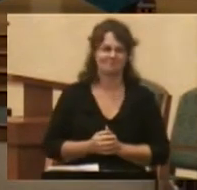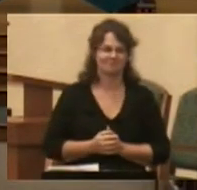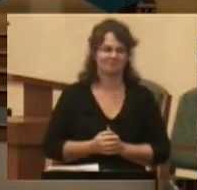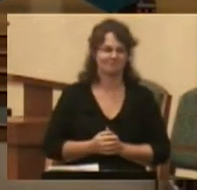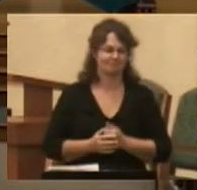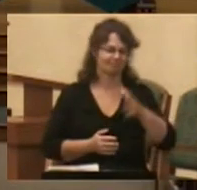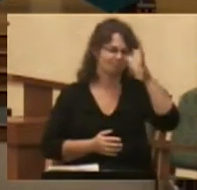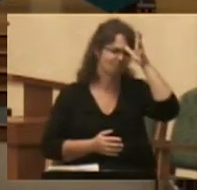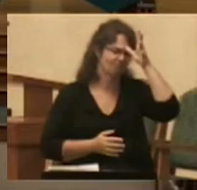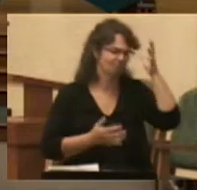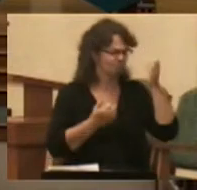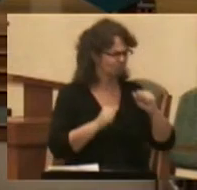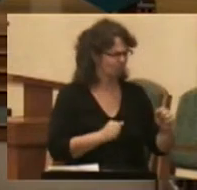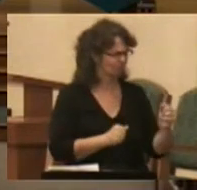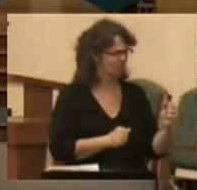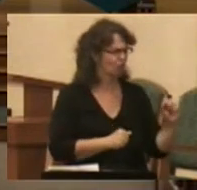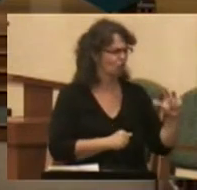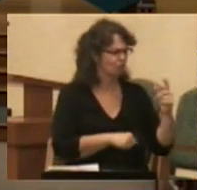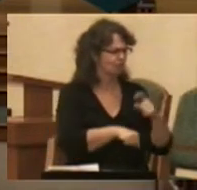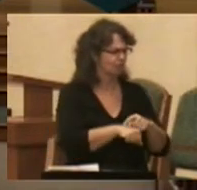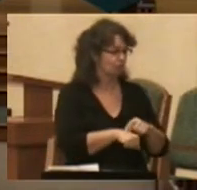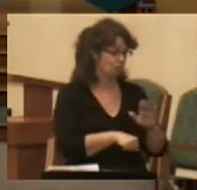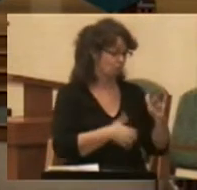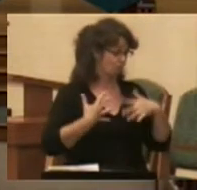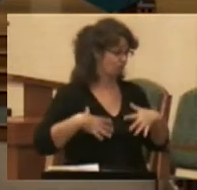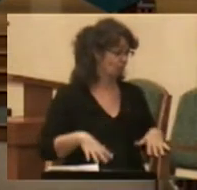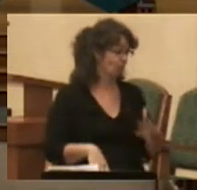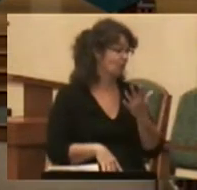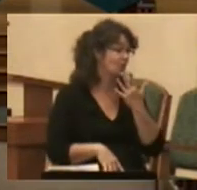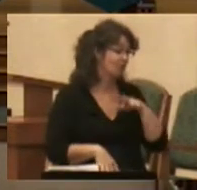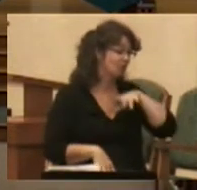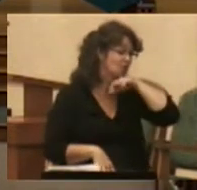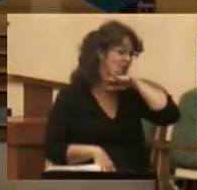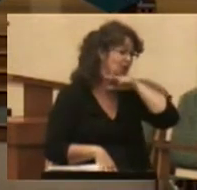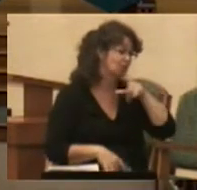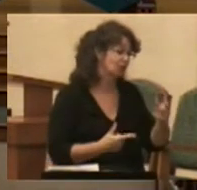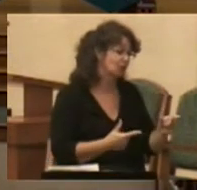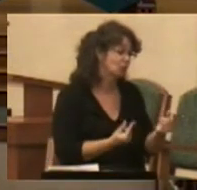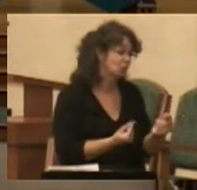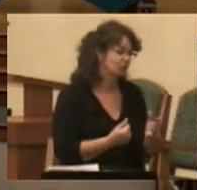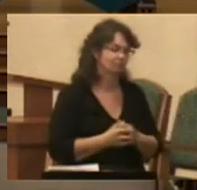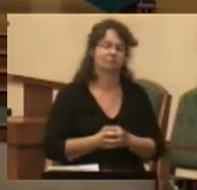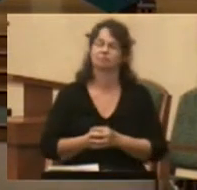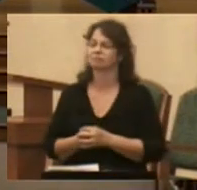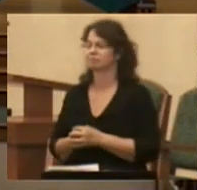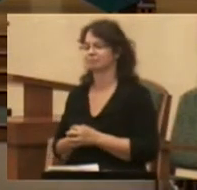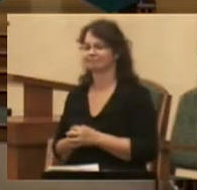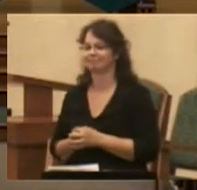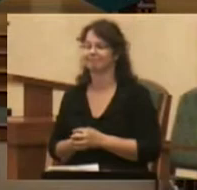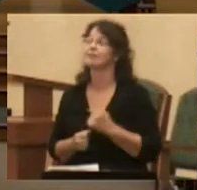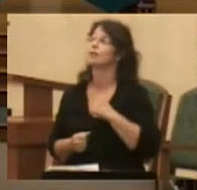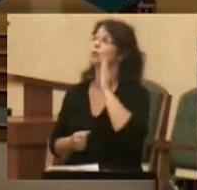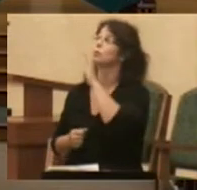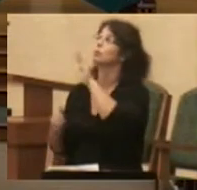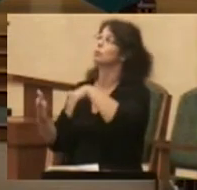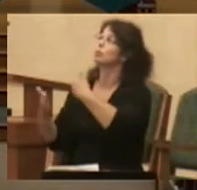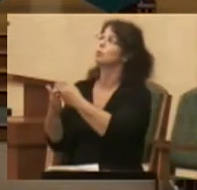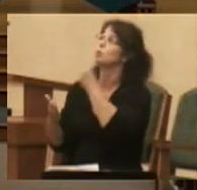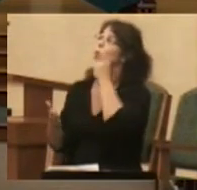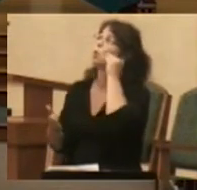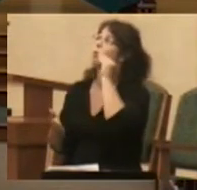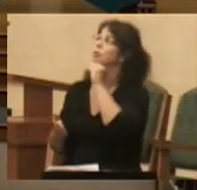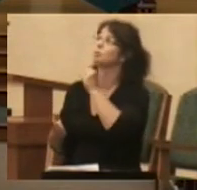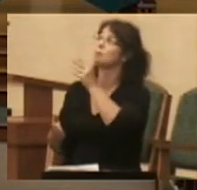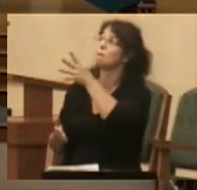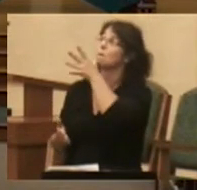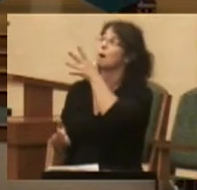The father tried a third time when your clothes get dirty what are you going to do? And the boy answered I will come home and mommy will wash